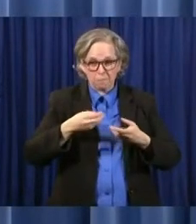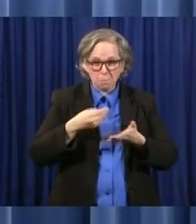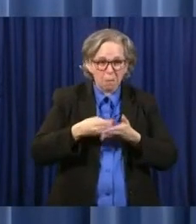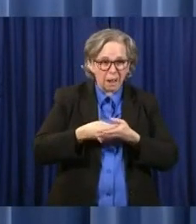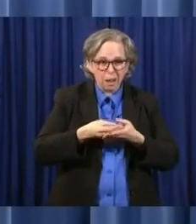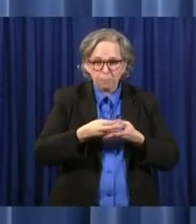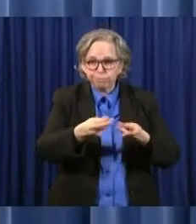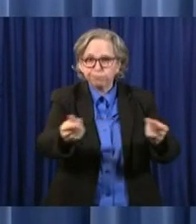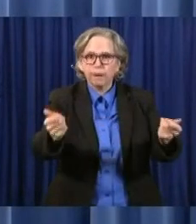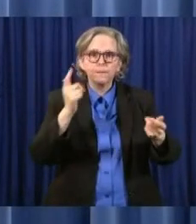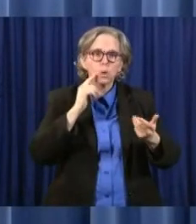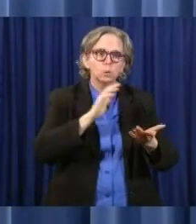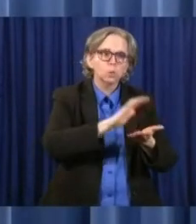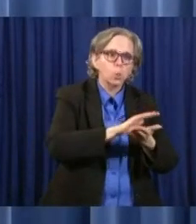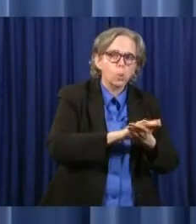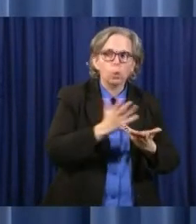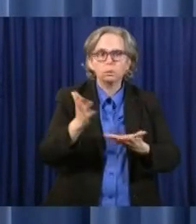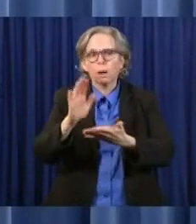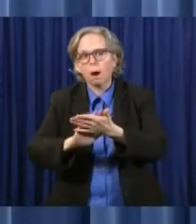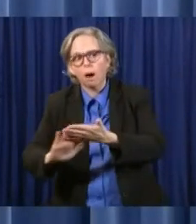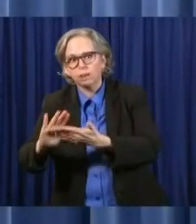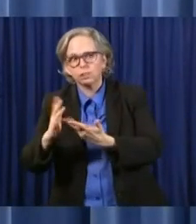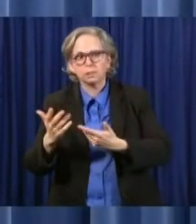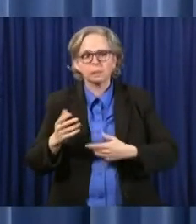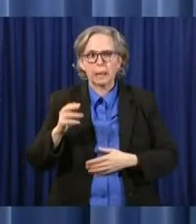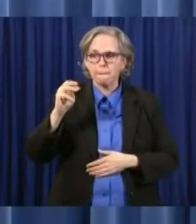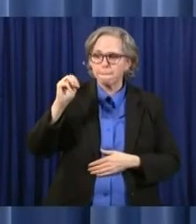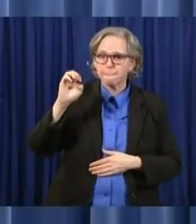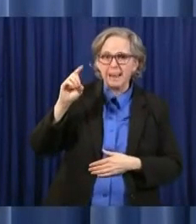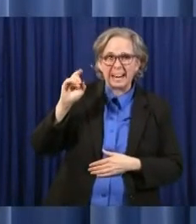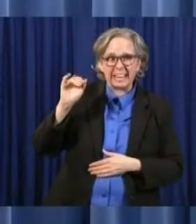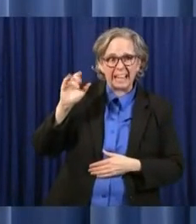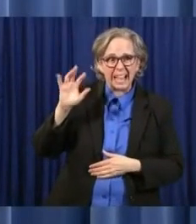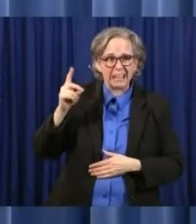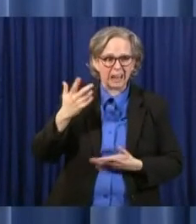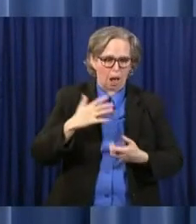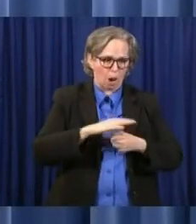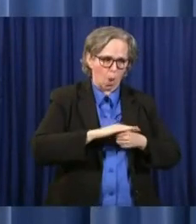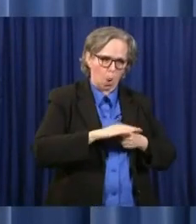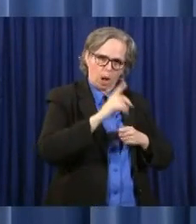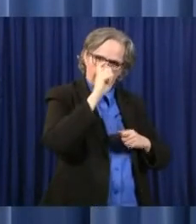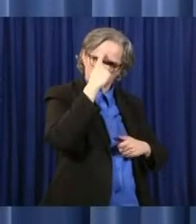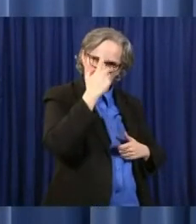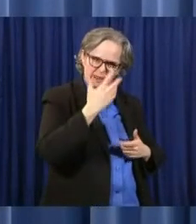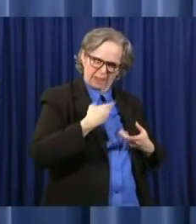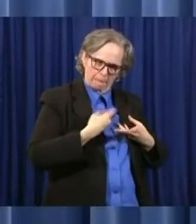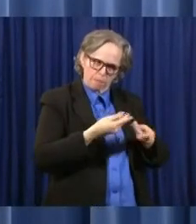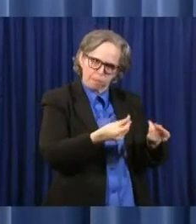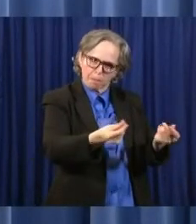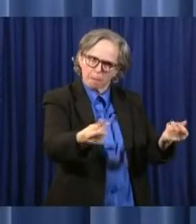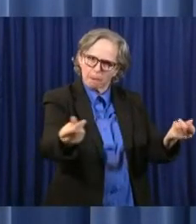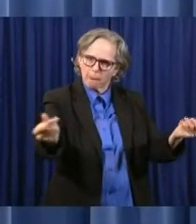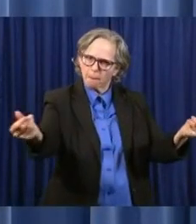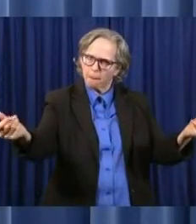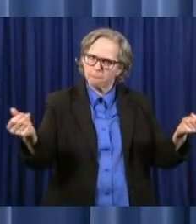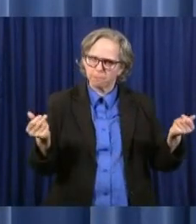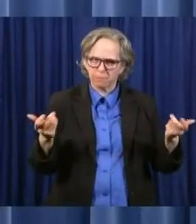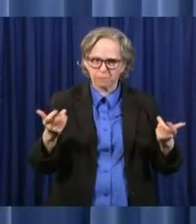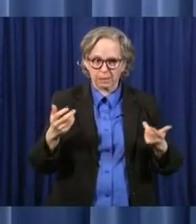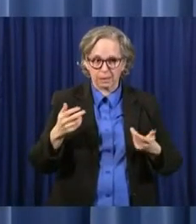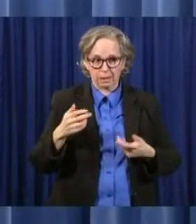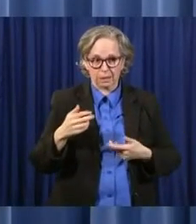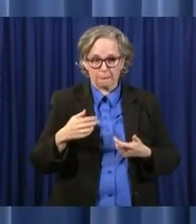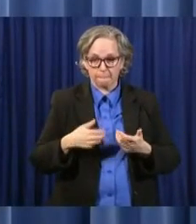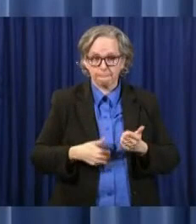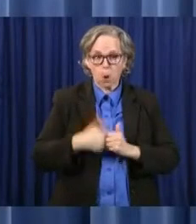services, local government, et cetera. So most of the budget does not get spent on state